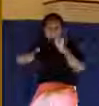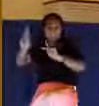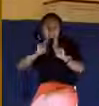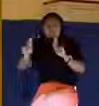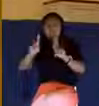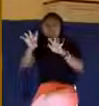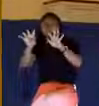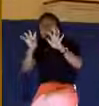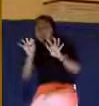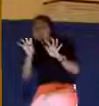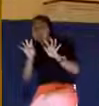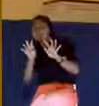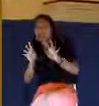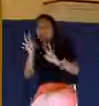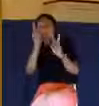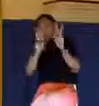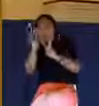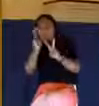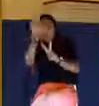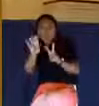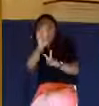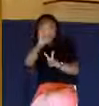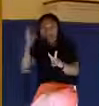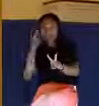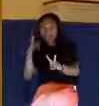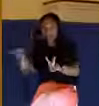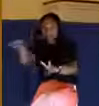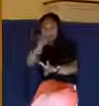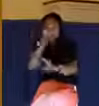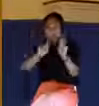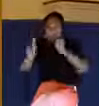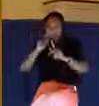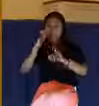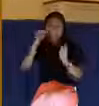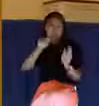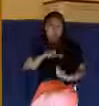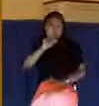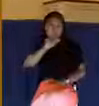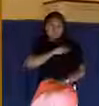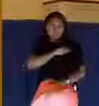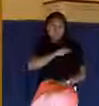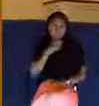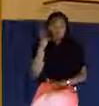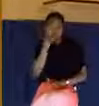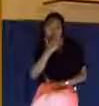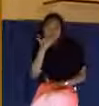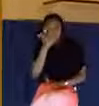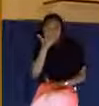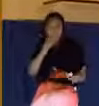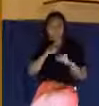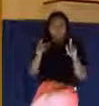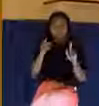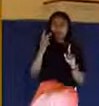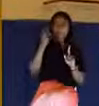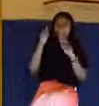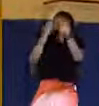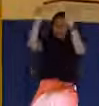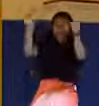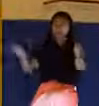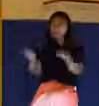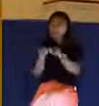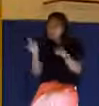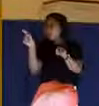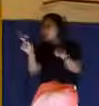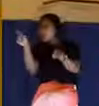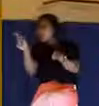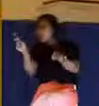And you can see their attitudes on their face. But finally, you'll notice at the edge of the picture, a lone figure almost hidden